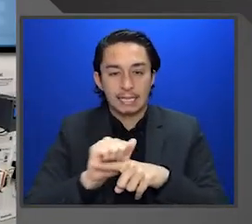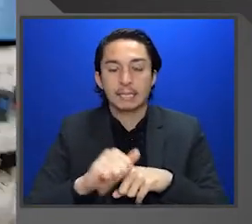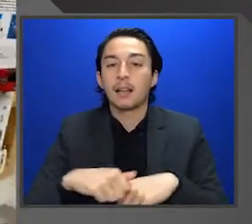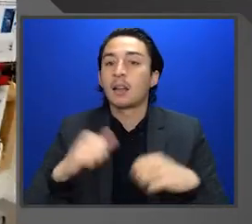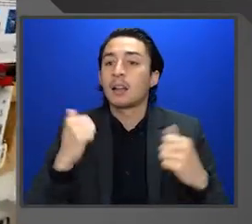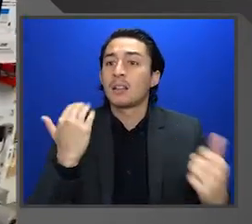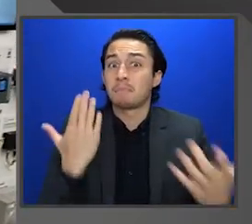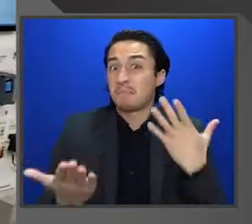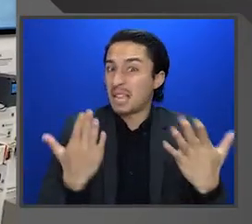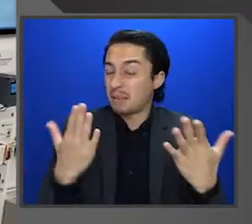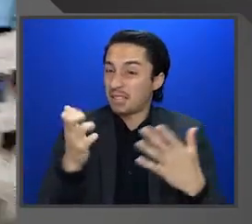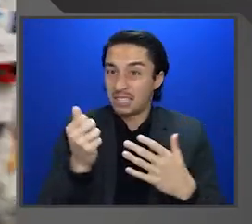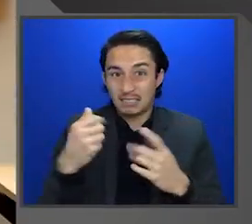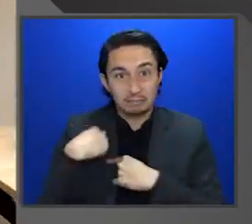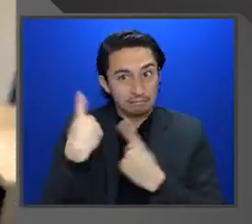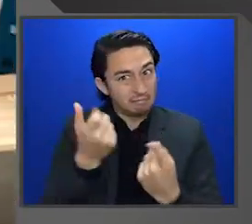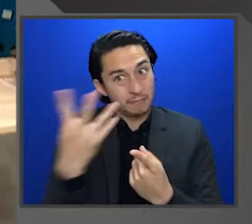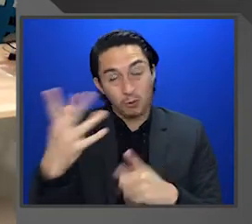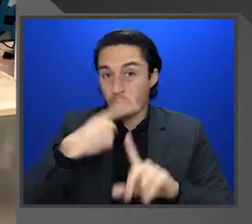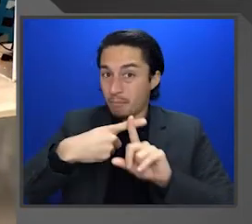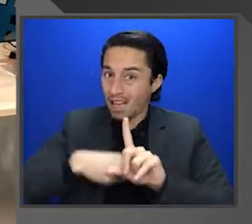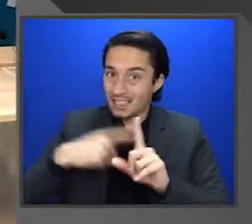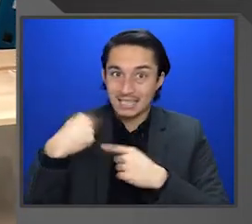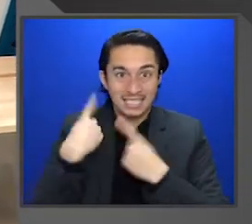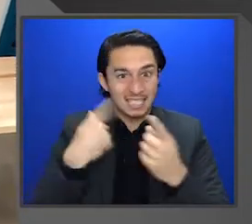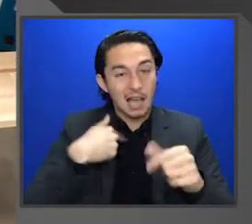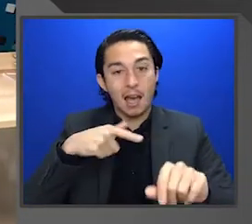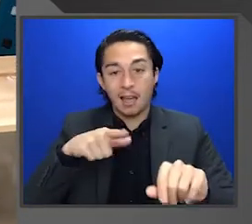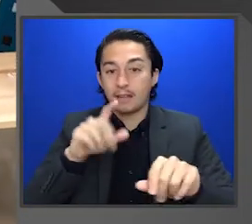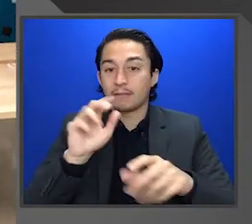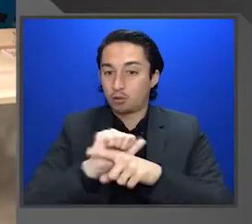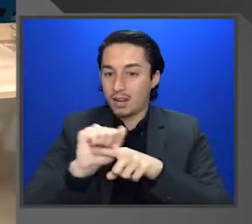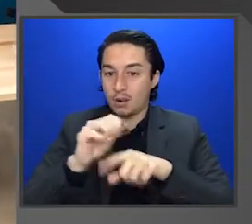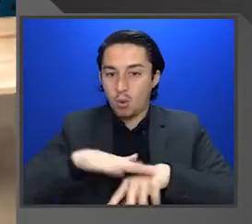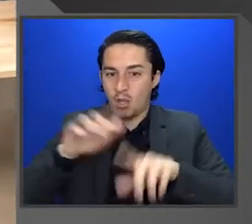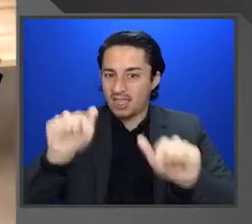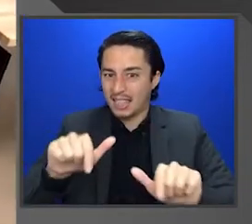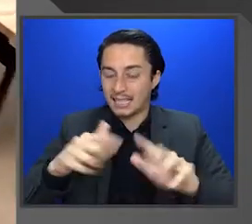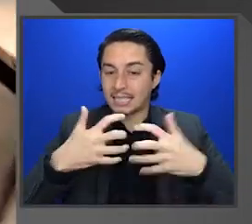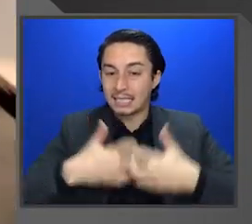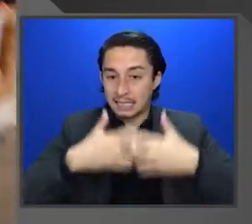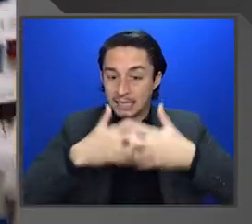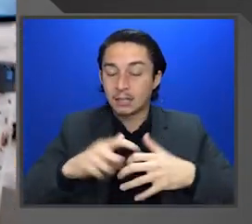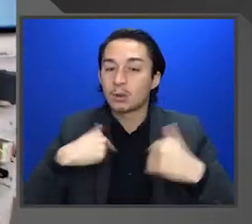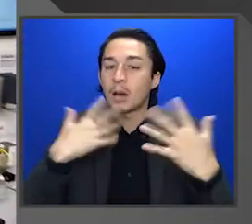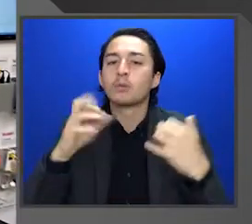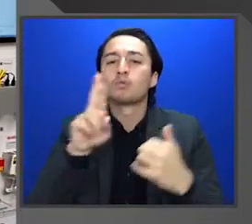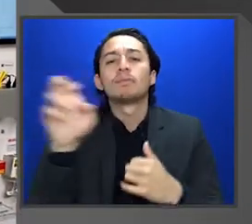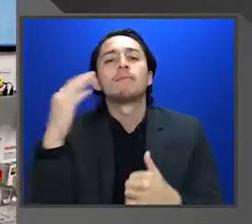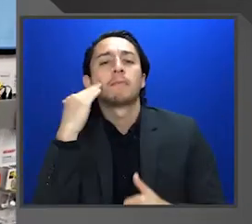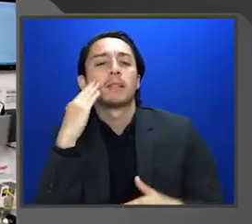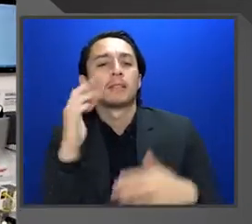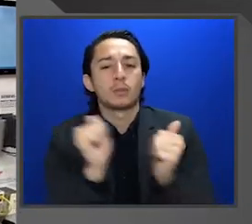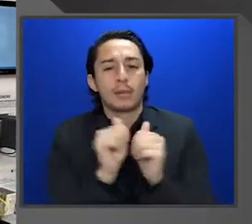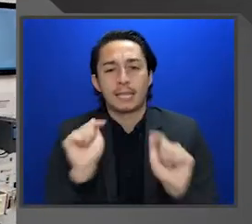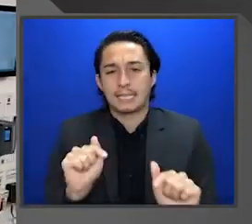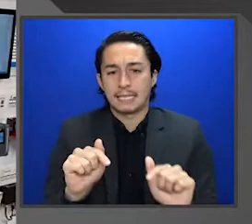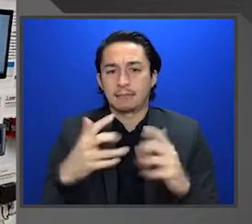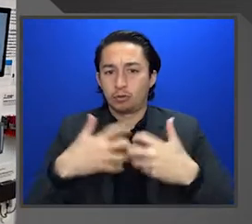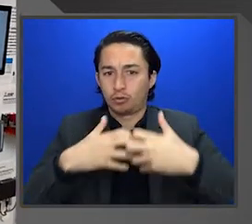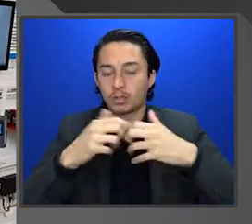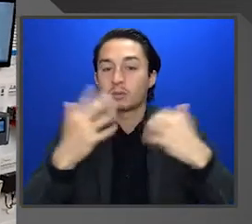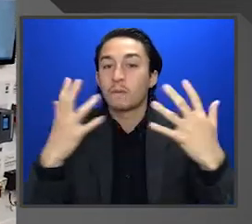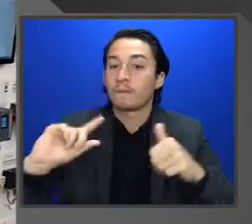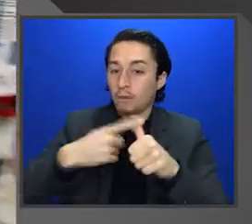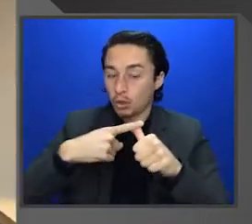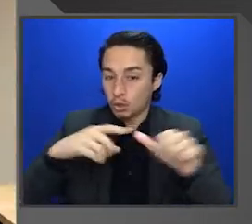may have been months, as I indicated, since the last time I was trained on this unit, so I want to re-familiarize myself with it. So one of the first things I'll